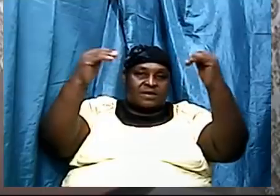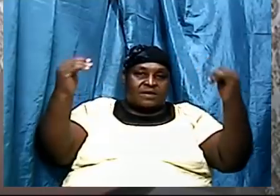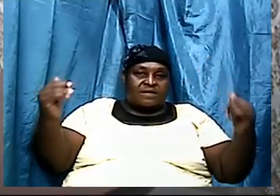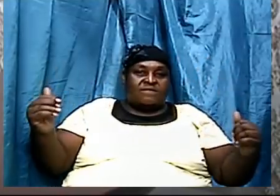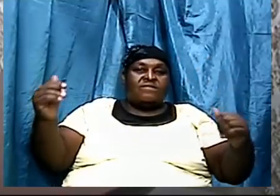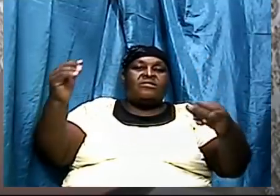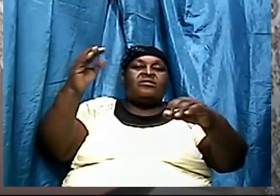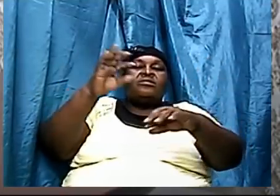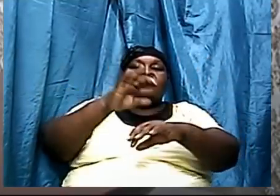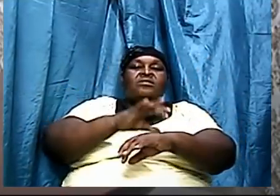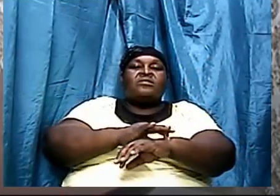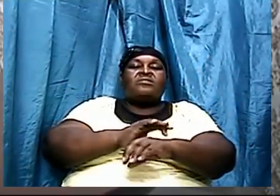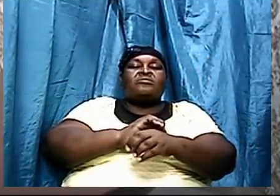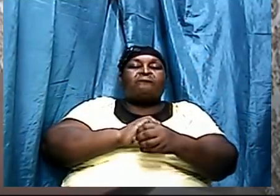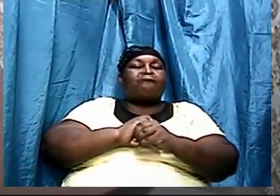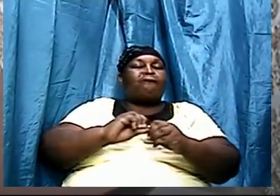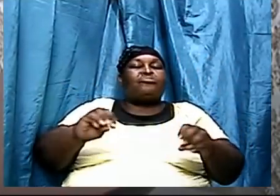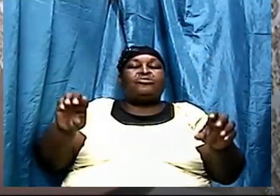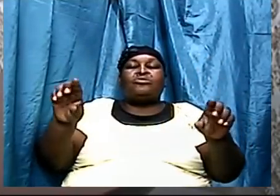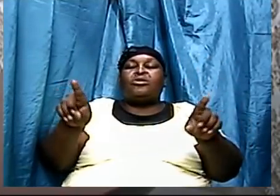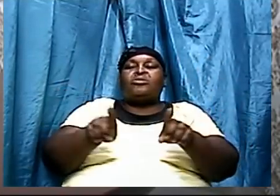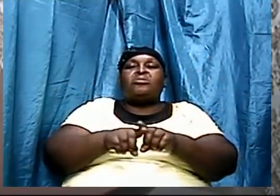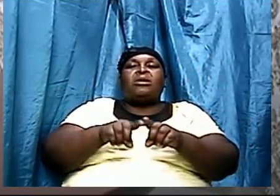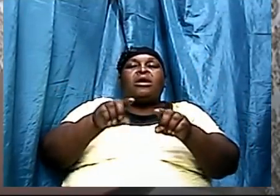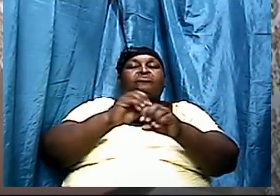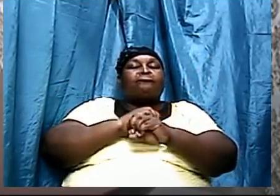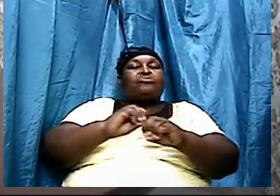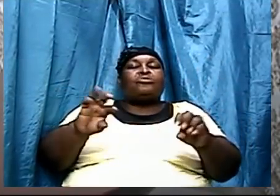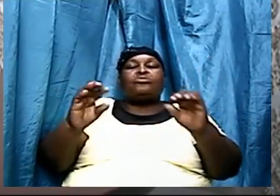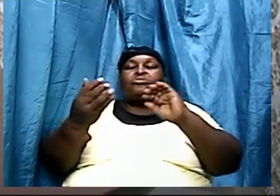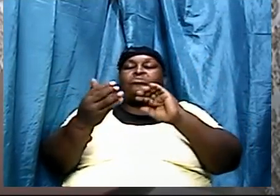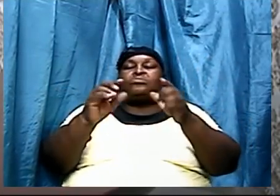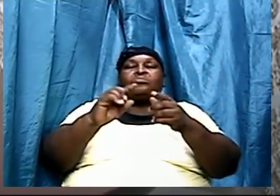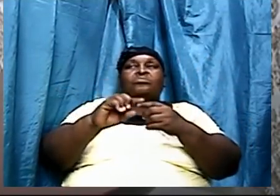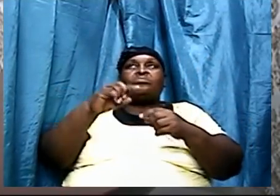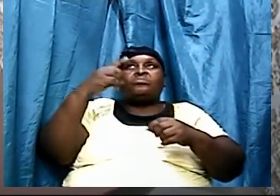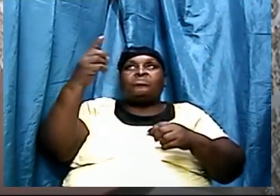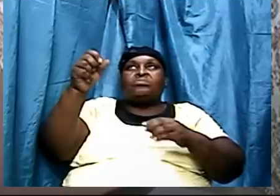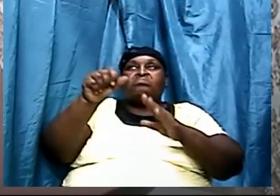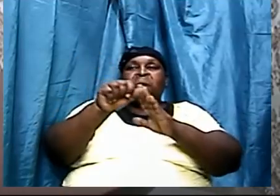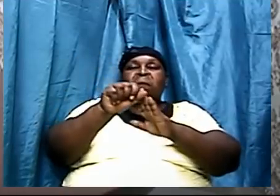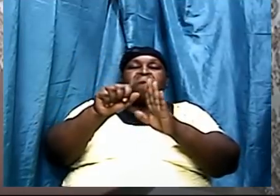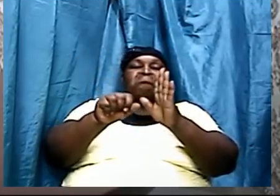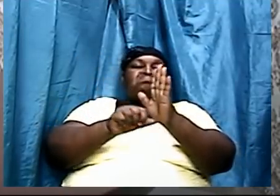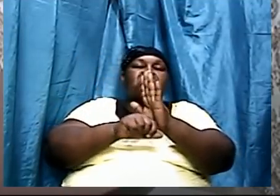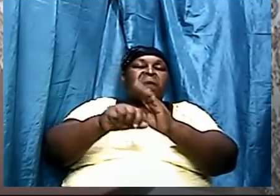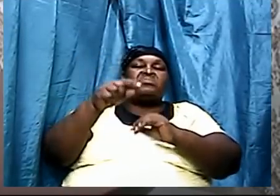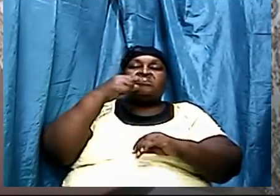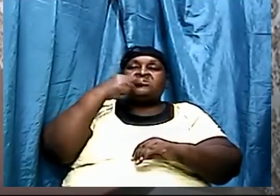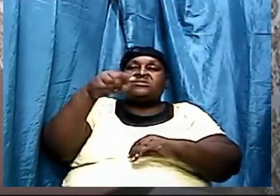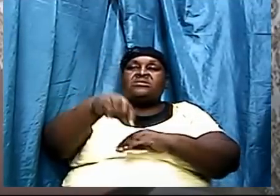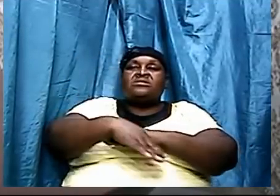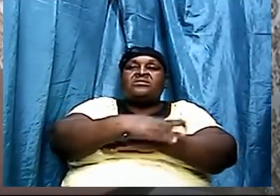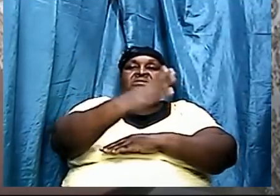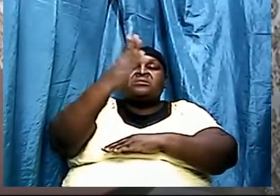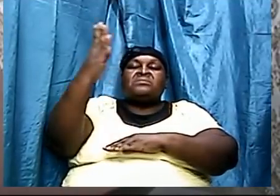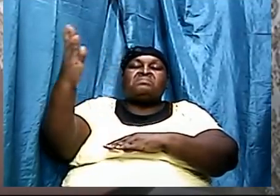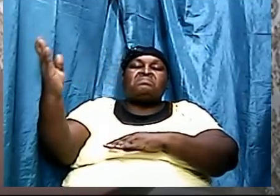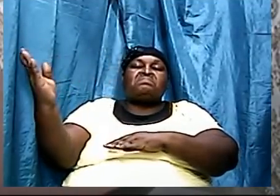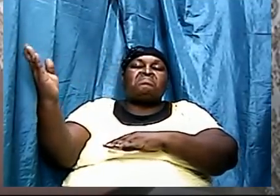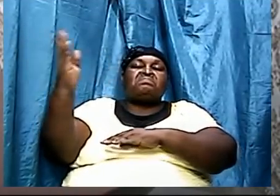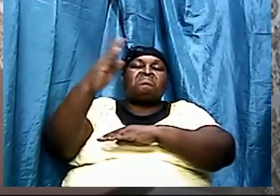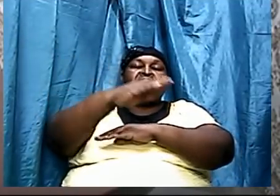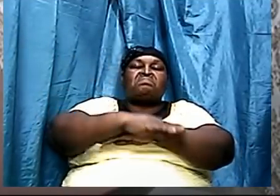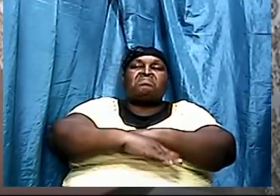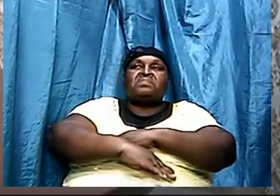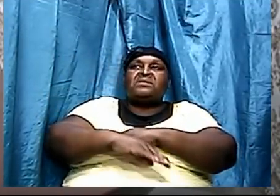There is none like Him, I've always said that, there is none to be compared to Him. The scripture says, the rising of the sun, even to the going down of the very